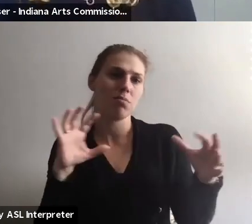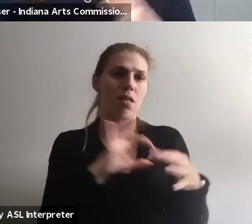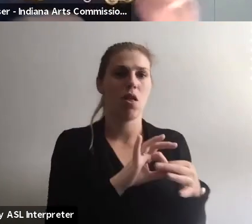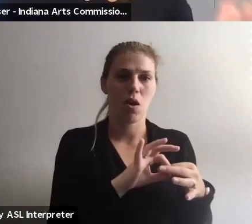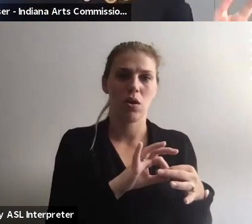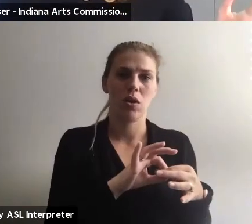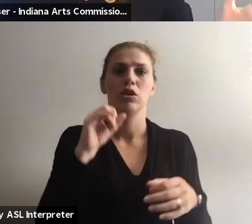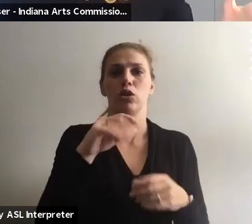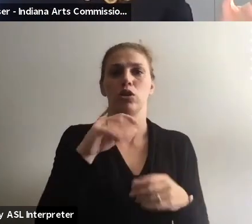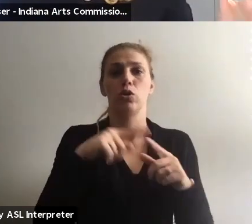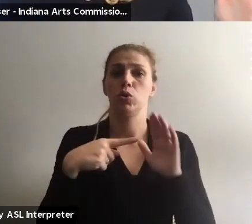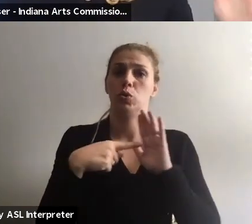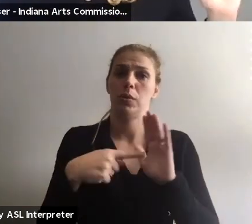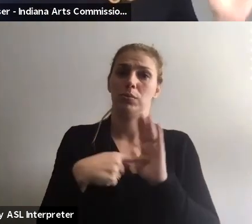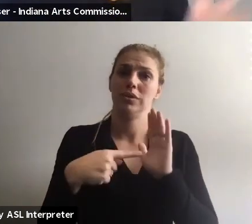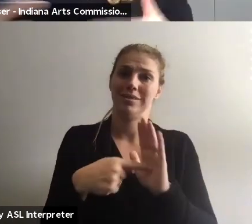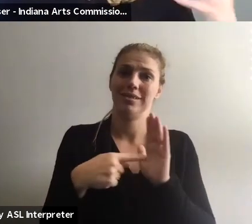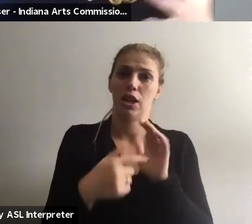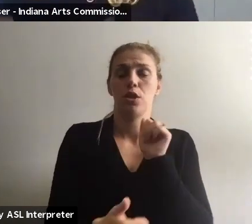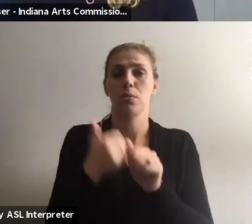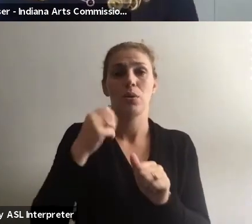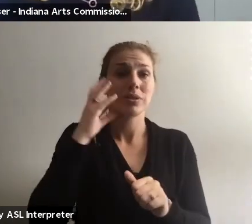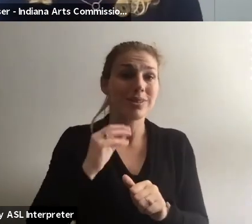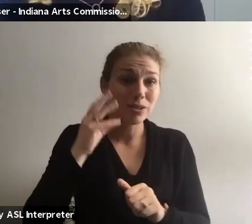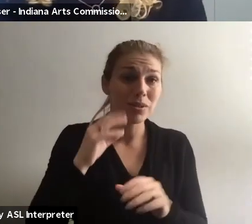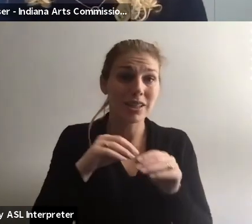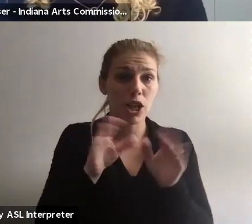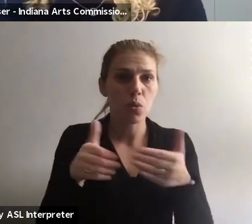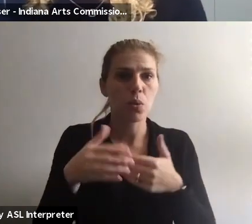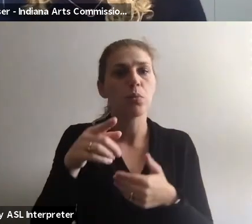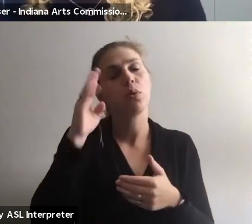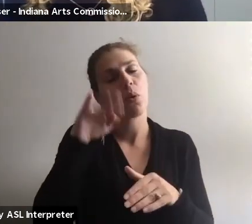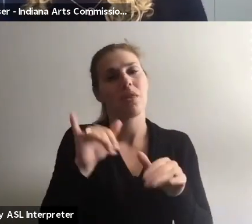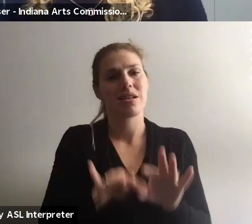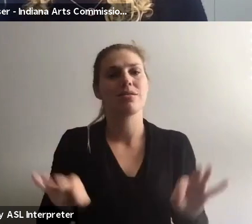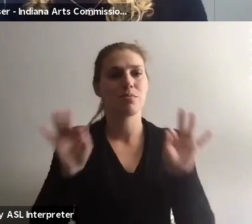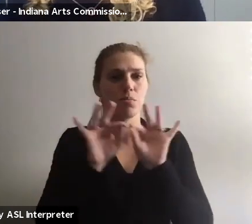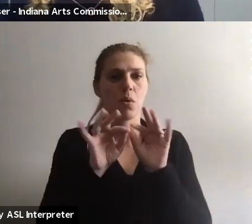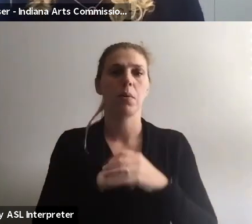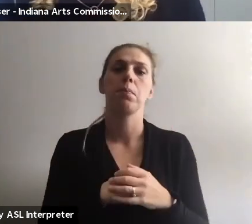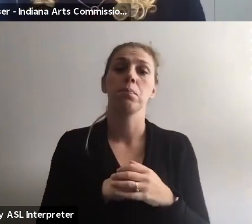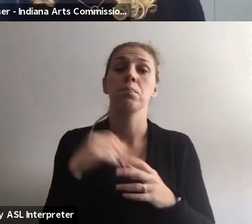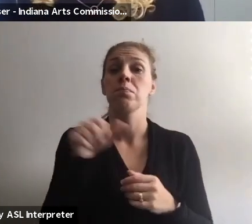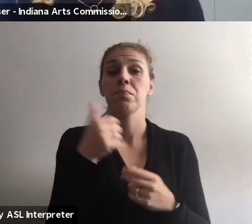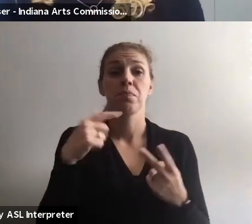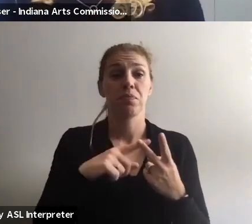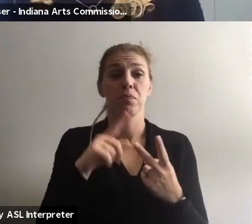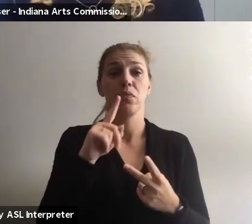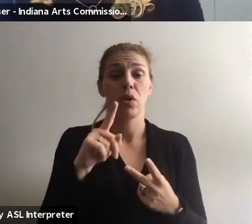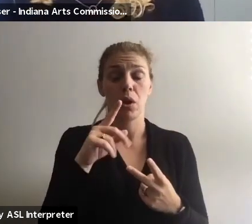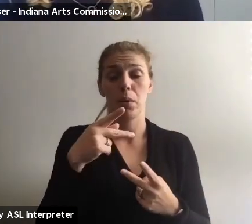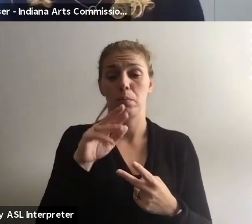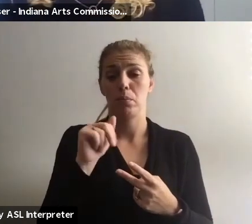to be able to represent them the most experiences in the room, you know, is important. Um, another really pragmatic